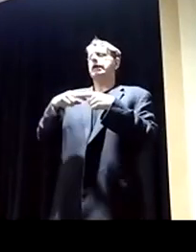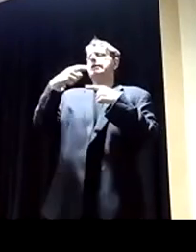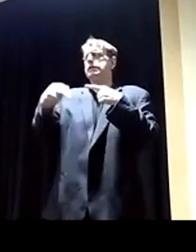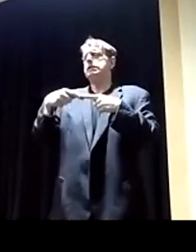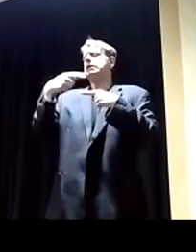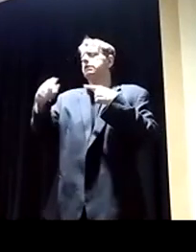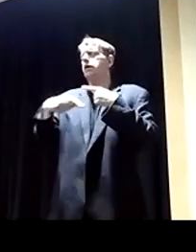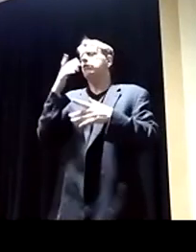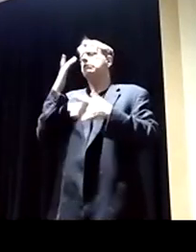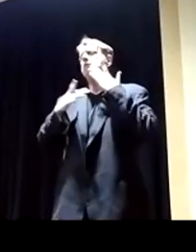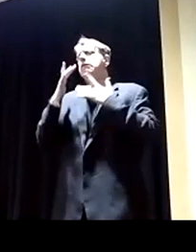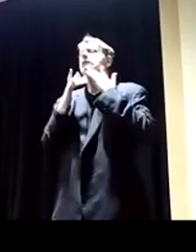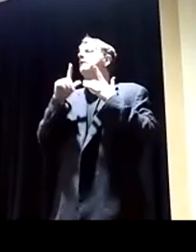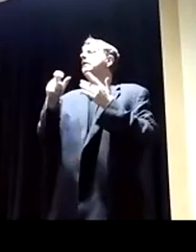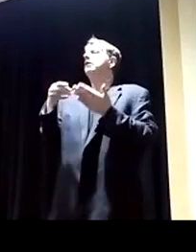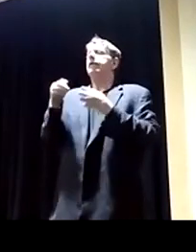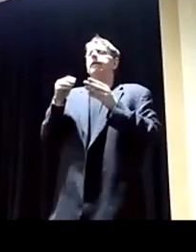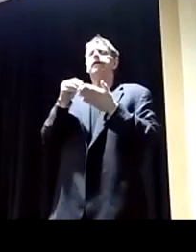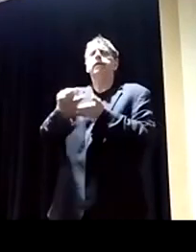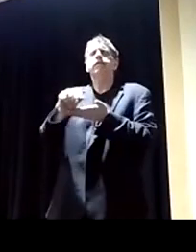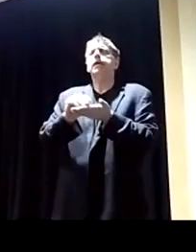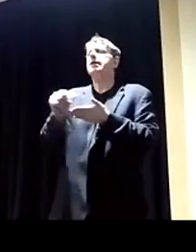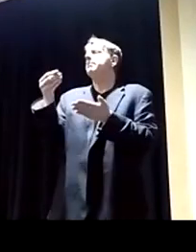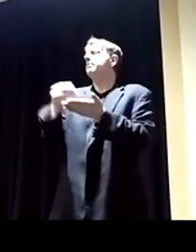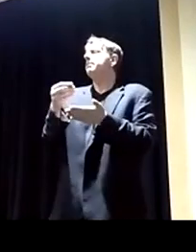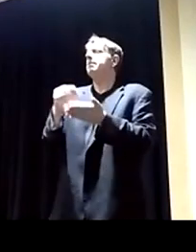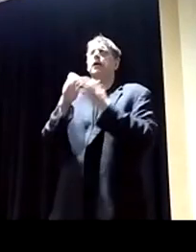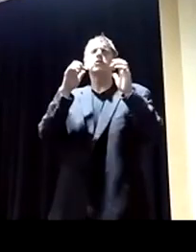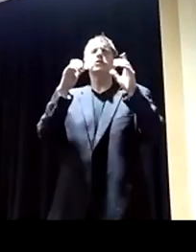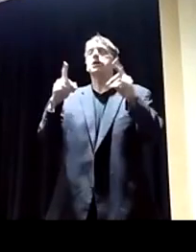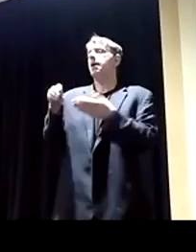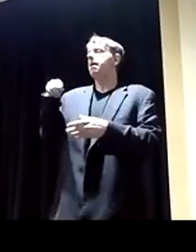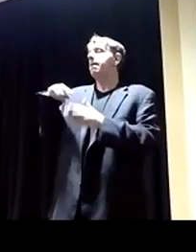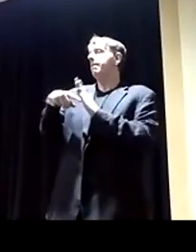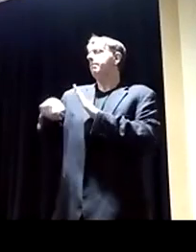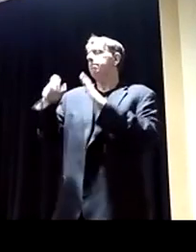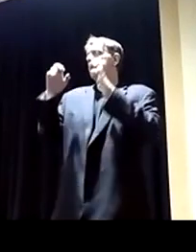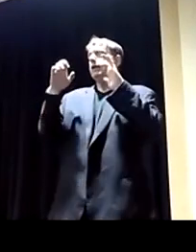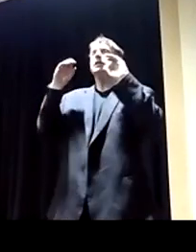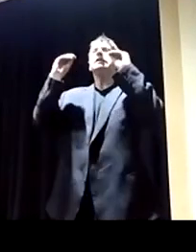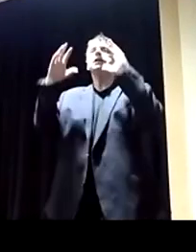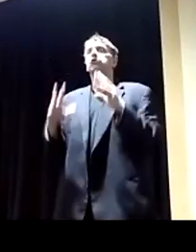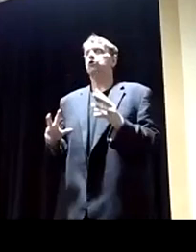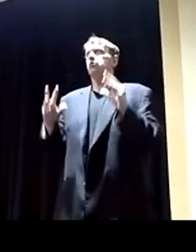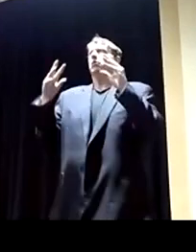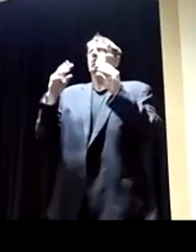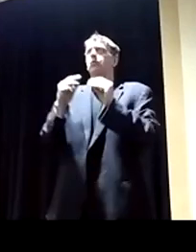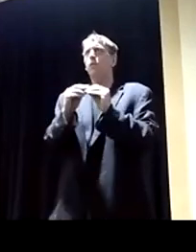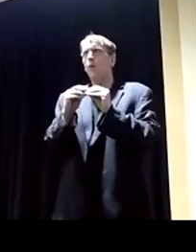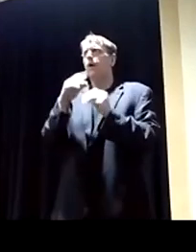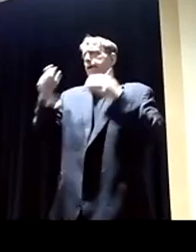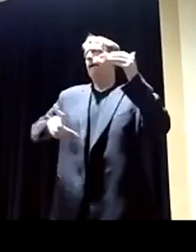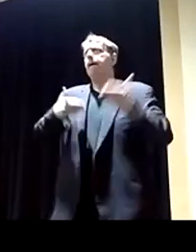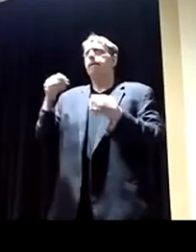We need to invest more money in education. We need to pay our teachers more. We need more teachers, just like we need more cops and pay them better.